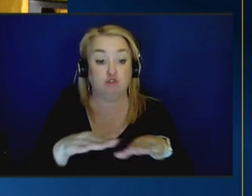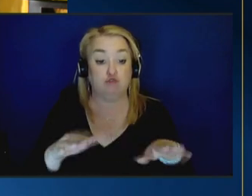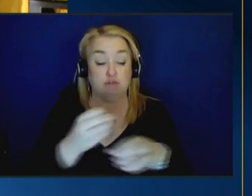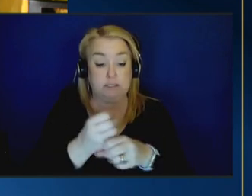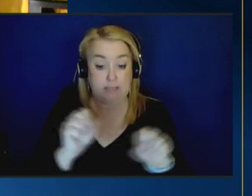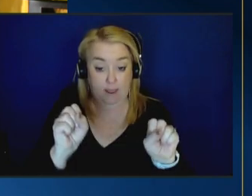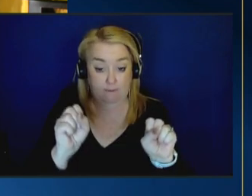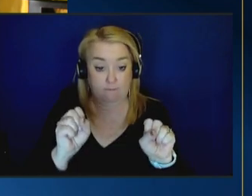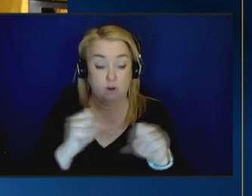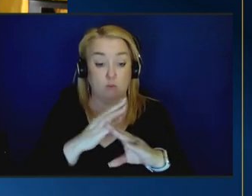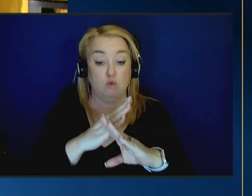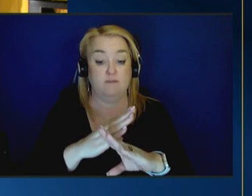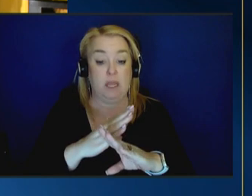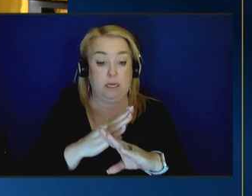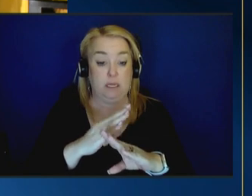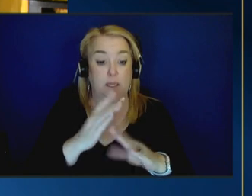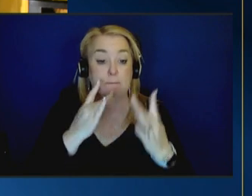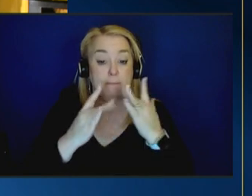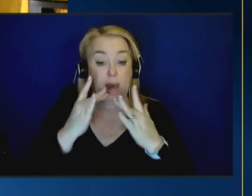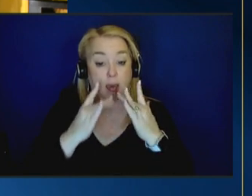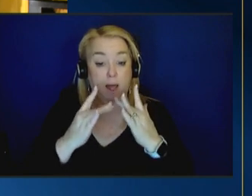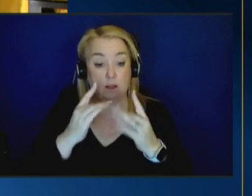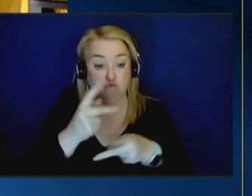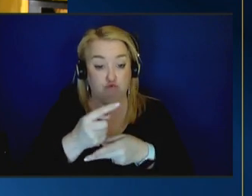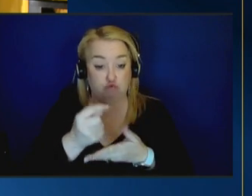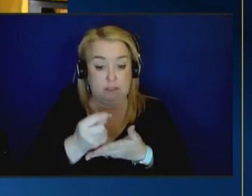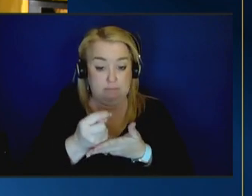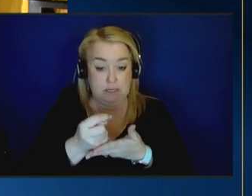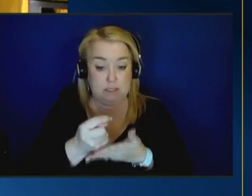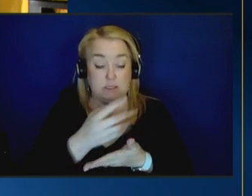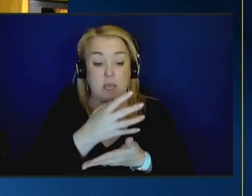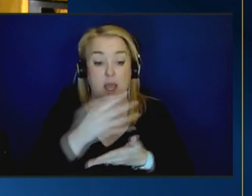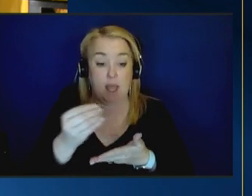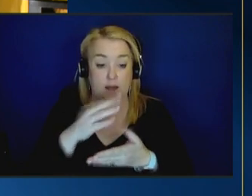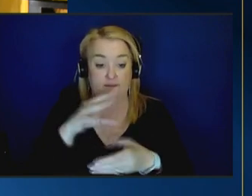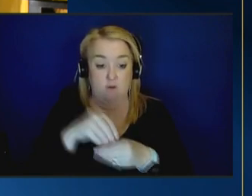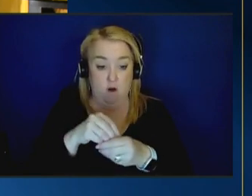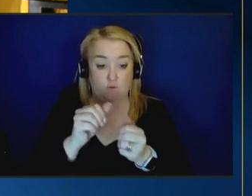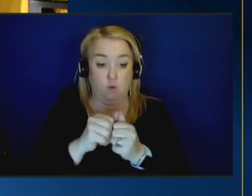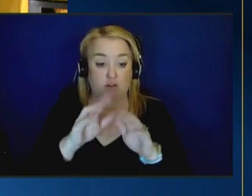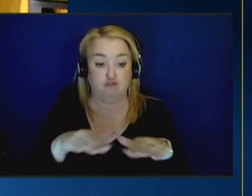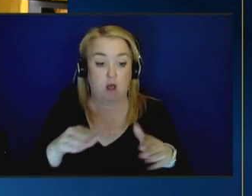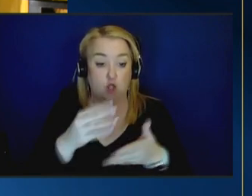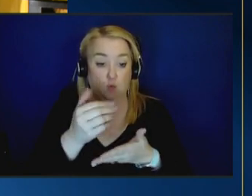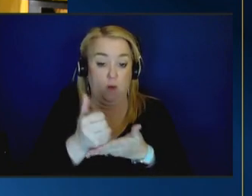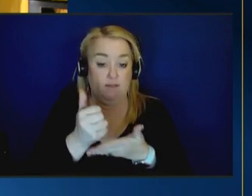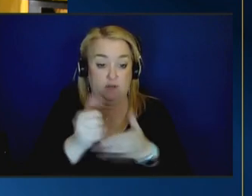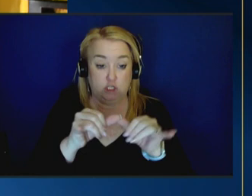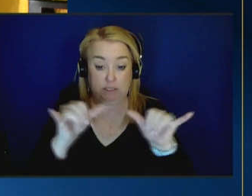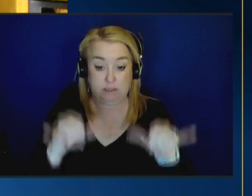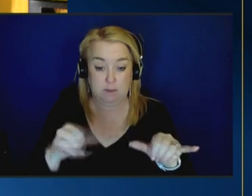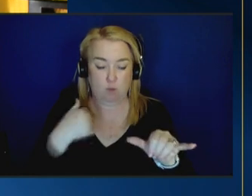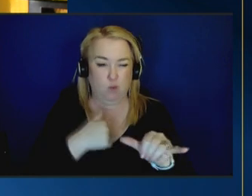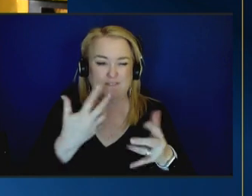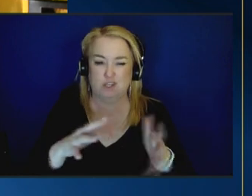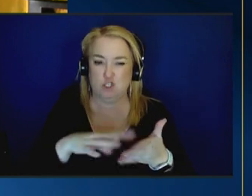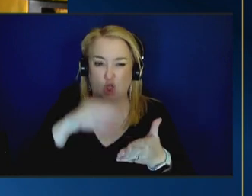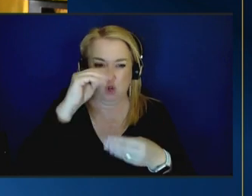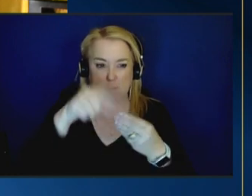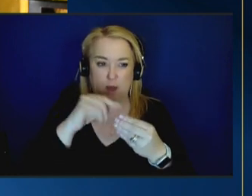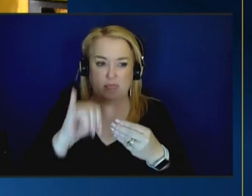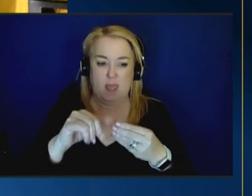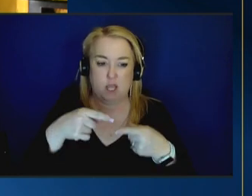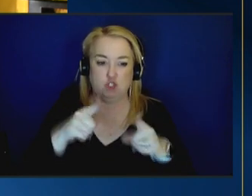maltreatment and reducing families involvement in the child welfare system we learned a lot about that during the pandemic when there were new programs and to